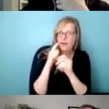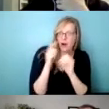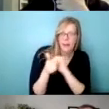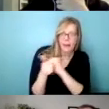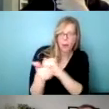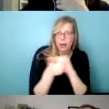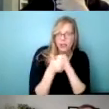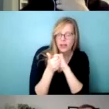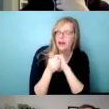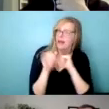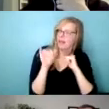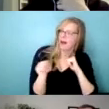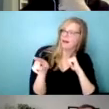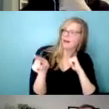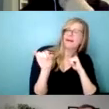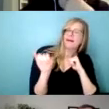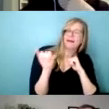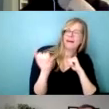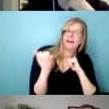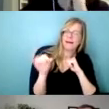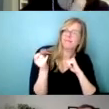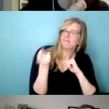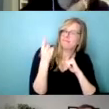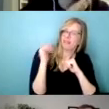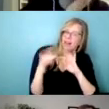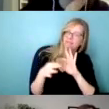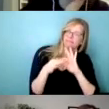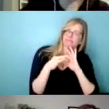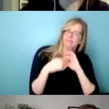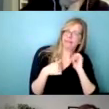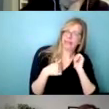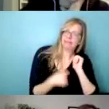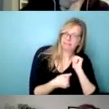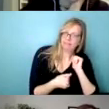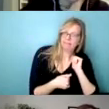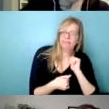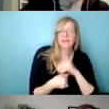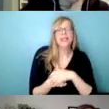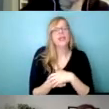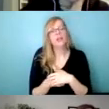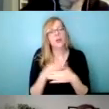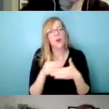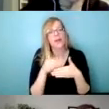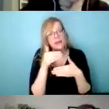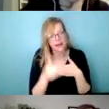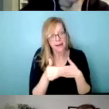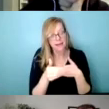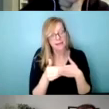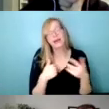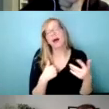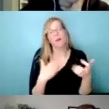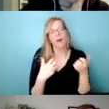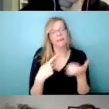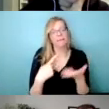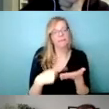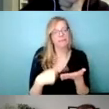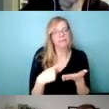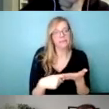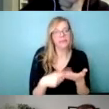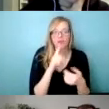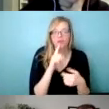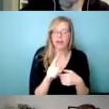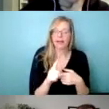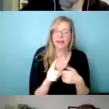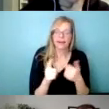place where I sort of found my, my feet. Um, so the next little bit is what I'm going to talk about is a really kind of high